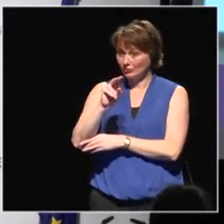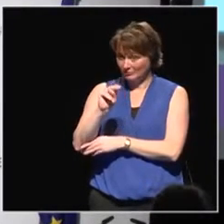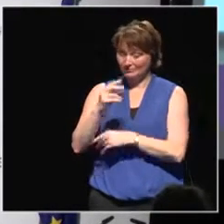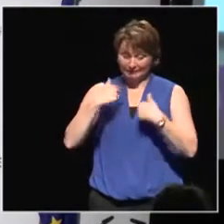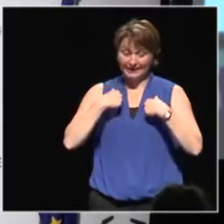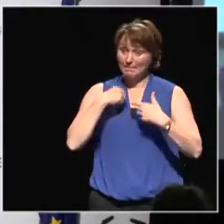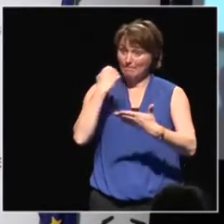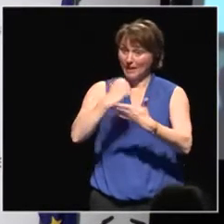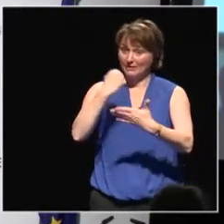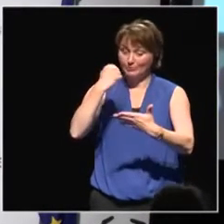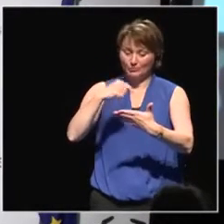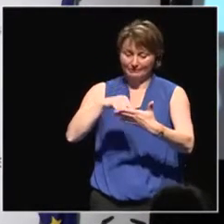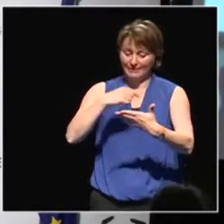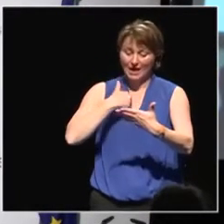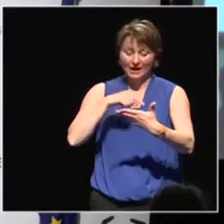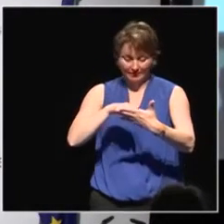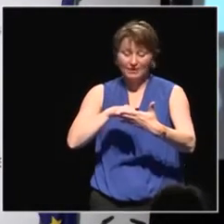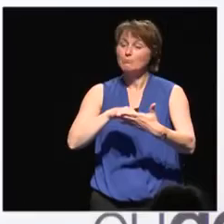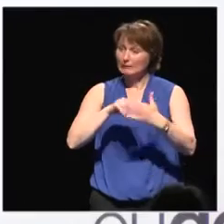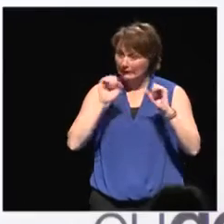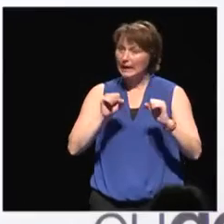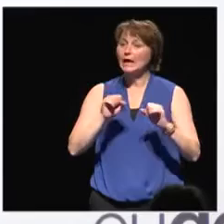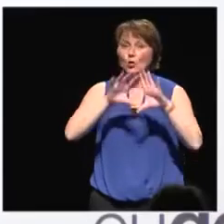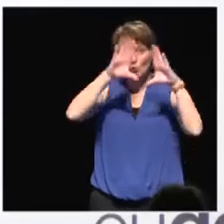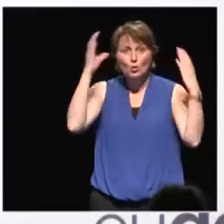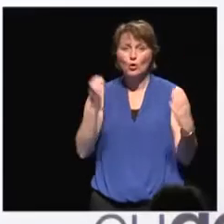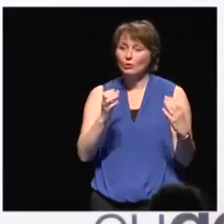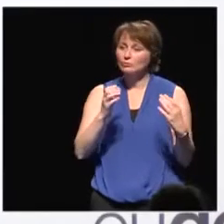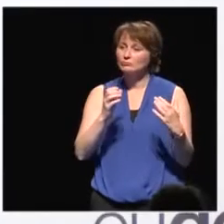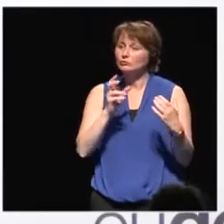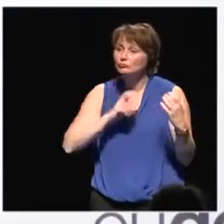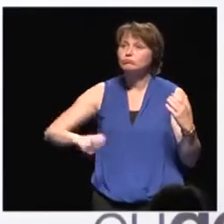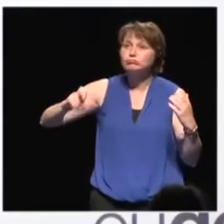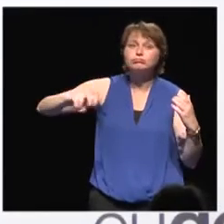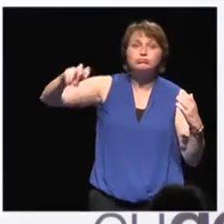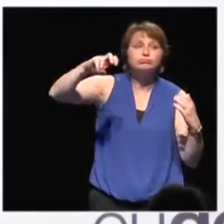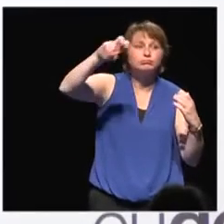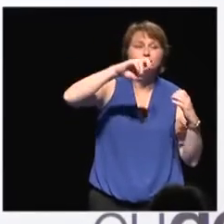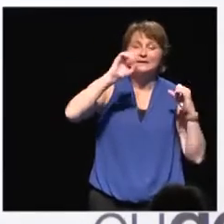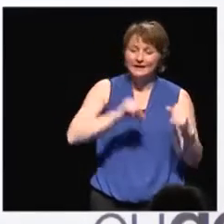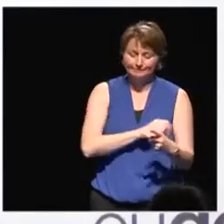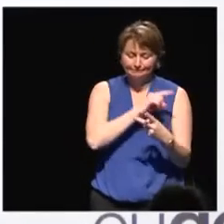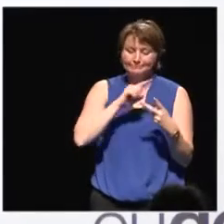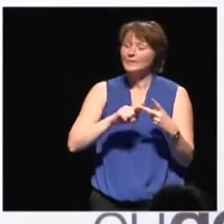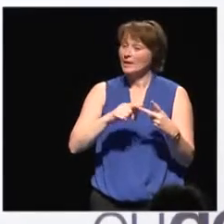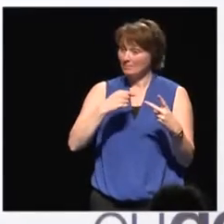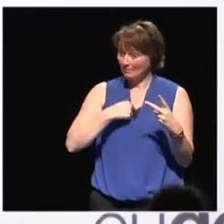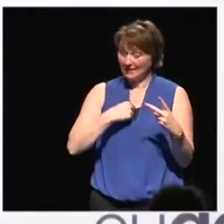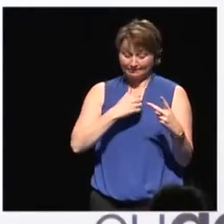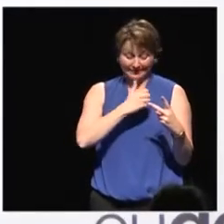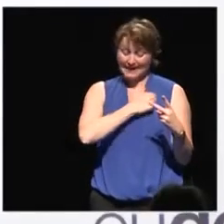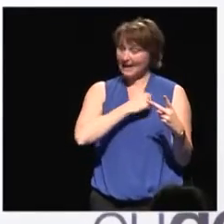world. So that's the identity I have. I have an identity in terms of a Canadian who lives in Canada and